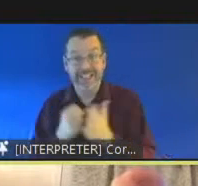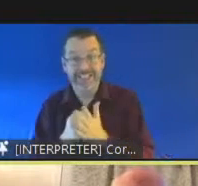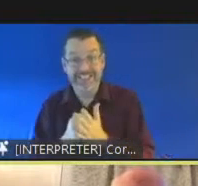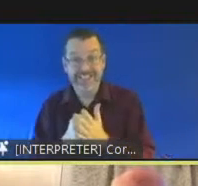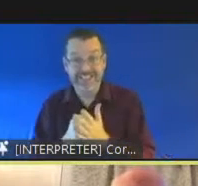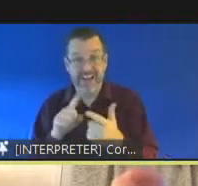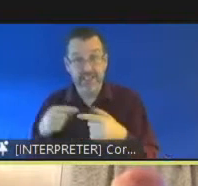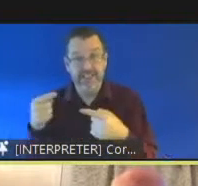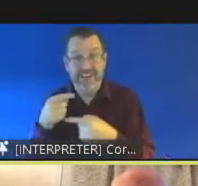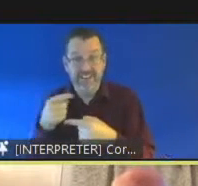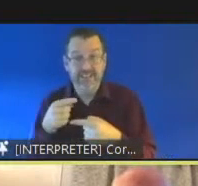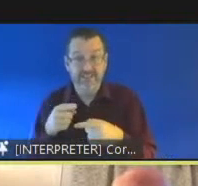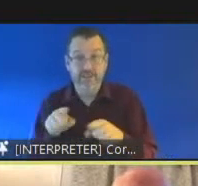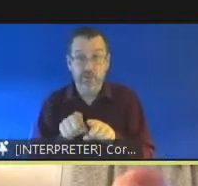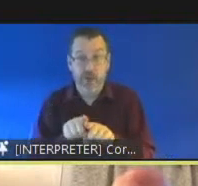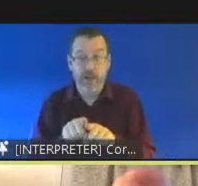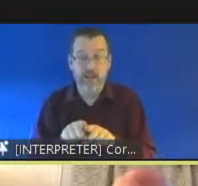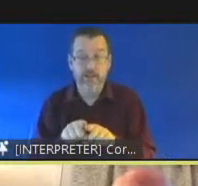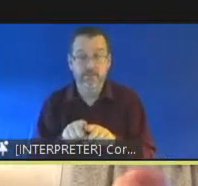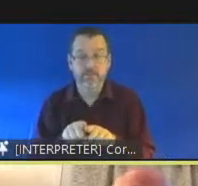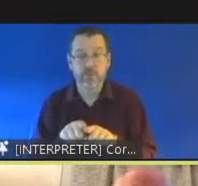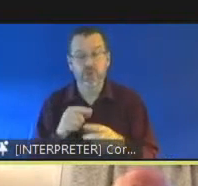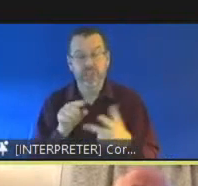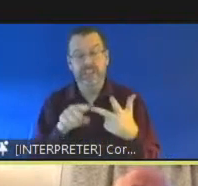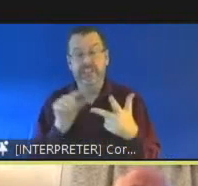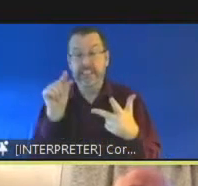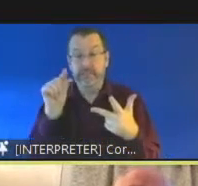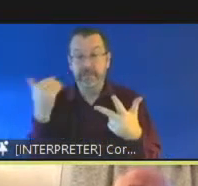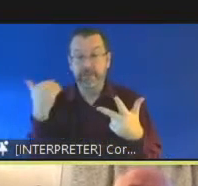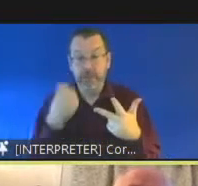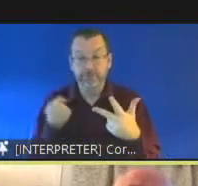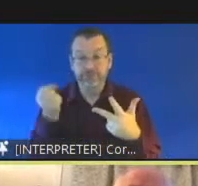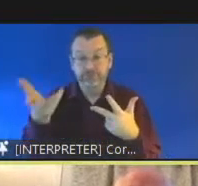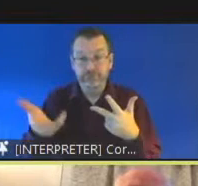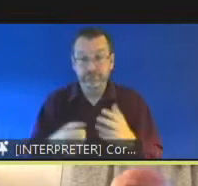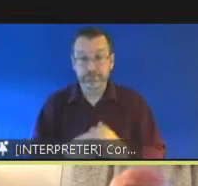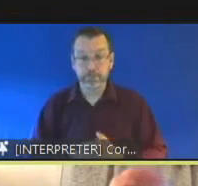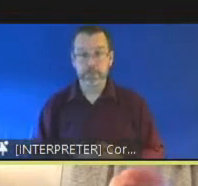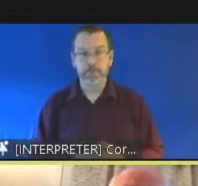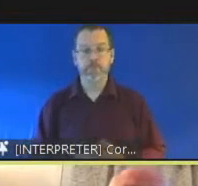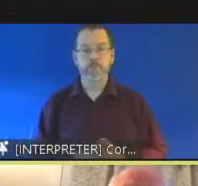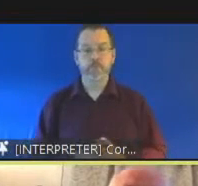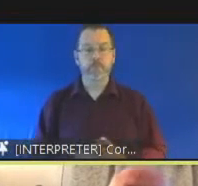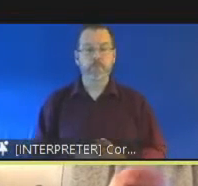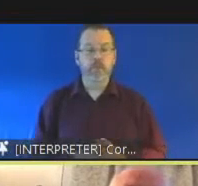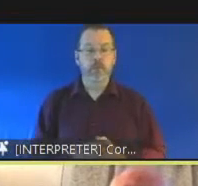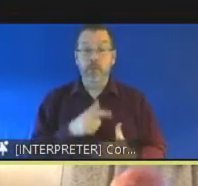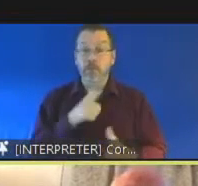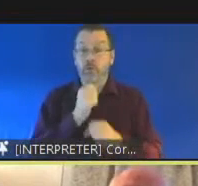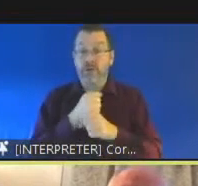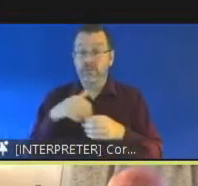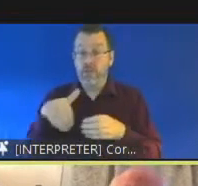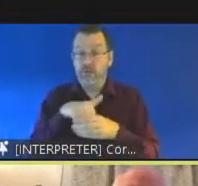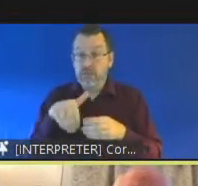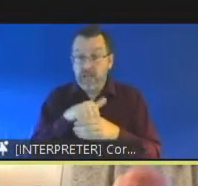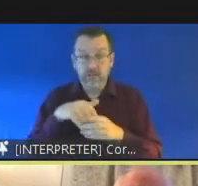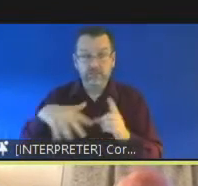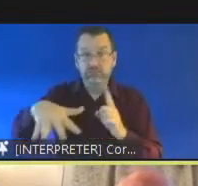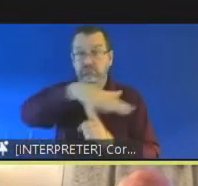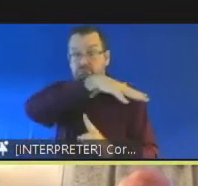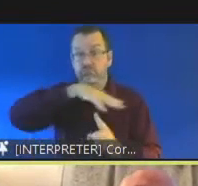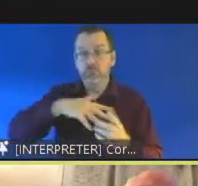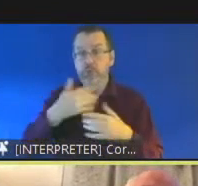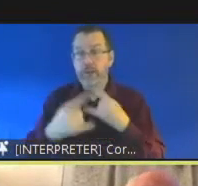generally I end up with a bit of information about that. In terms of the context and looking at children with disabilities